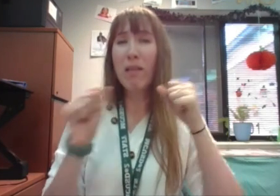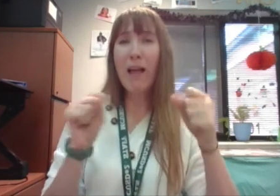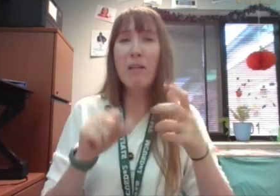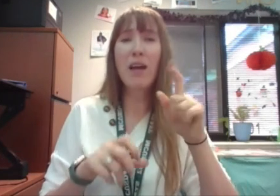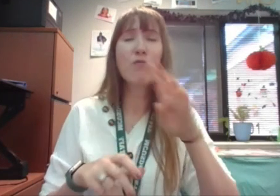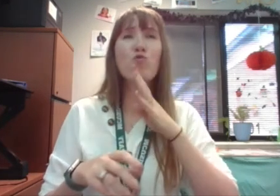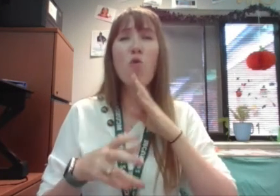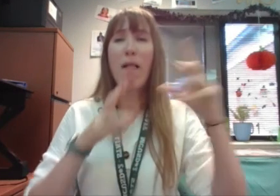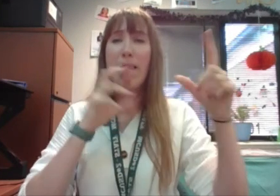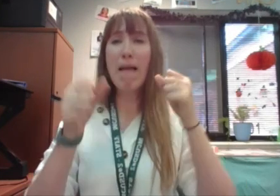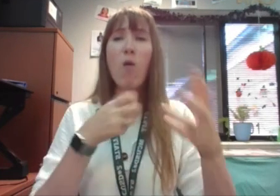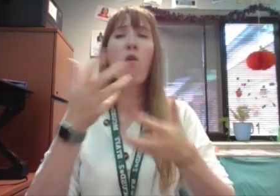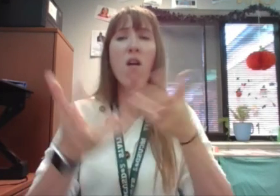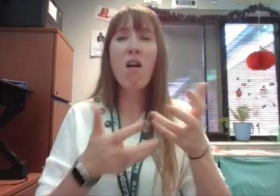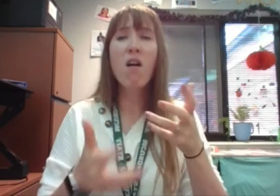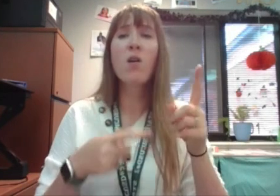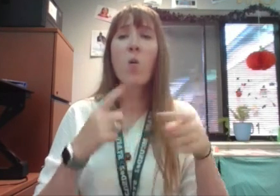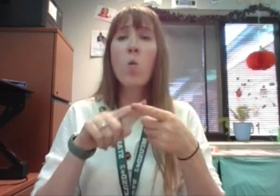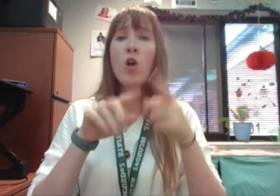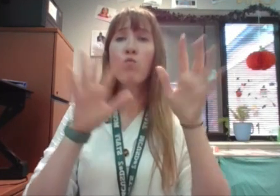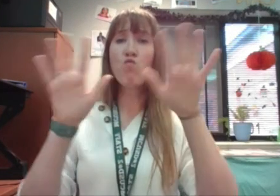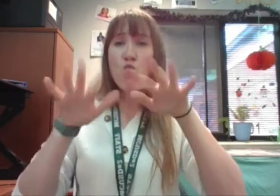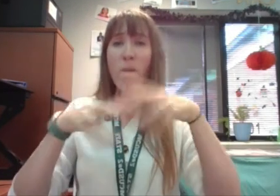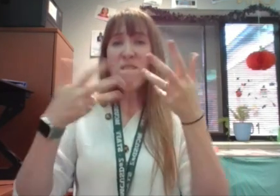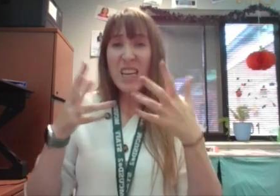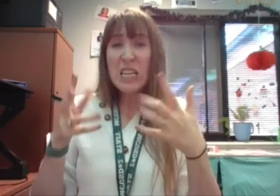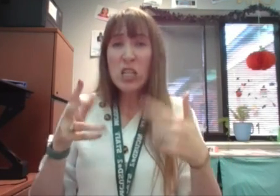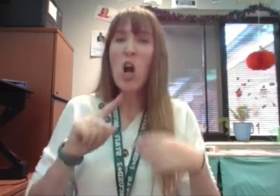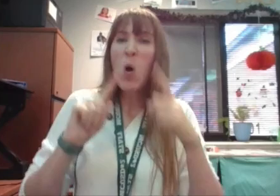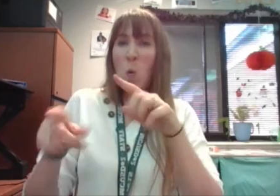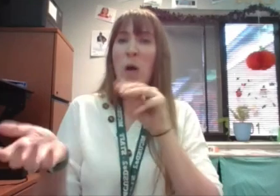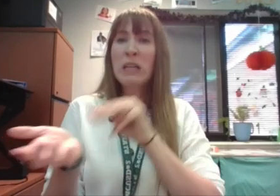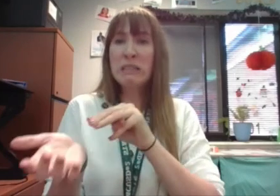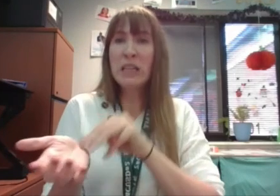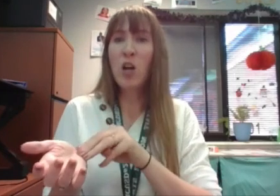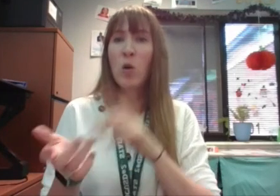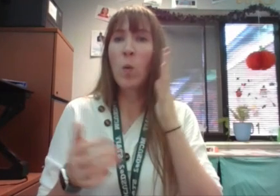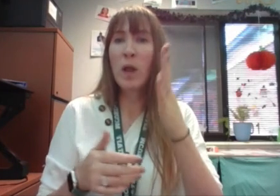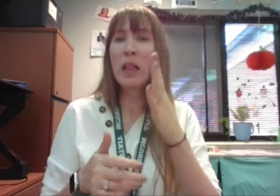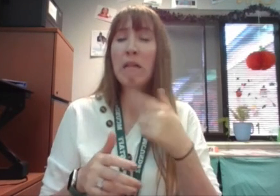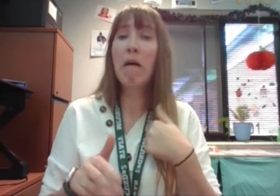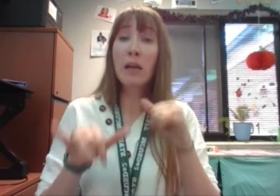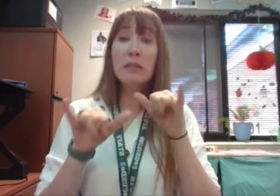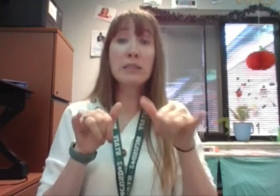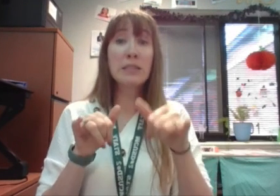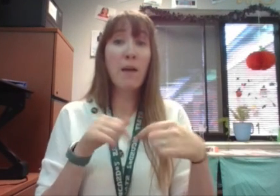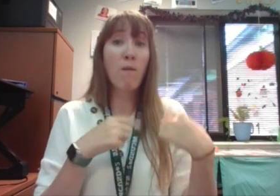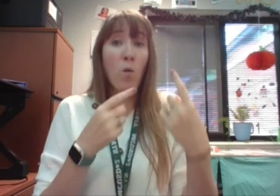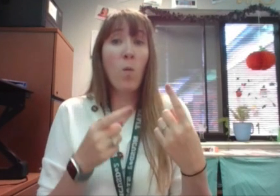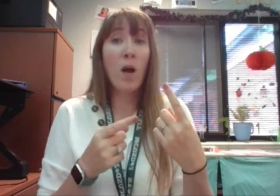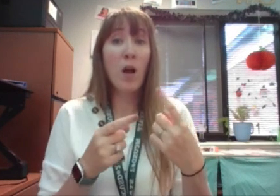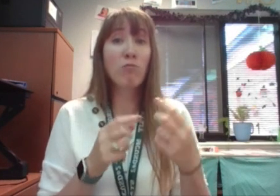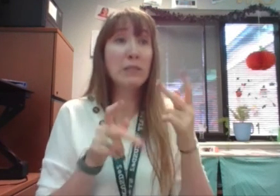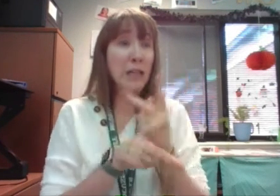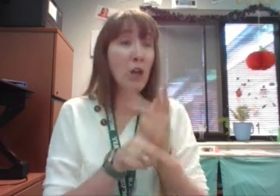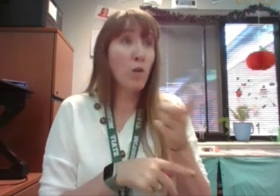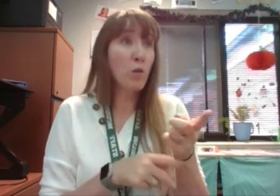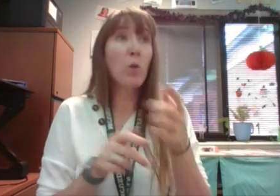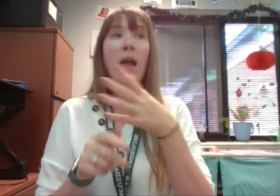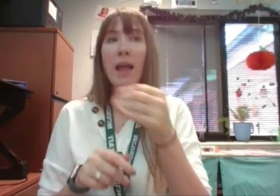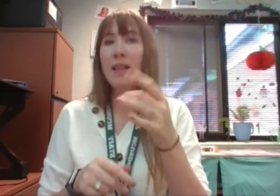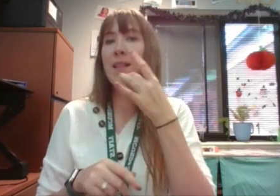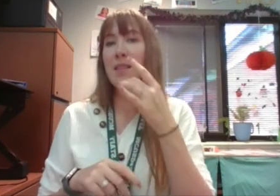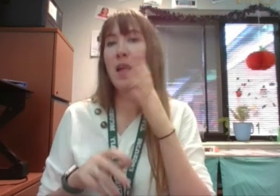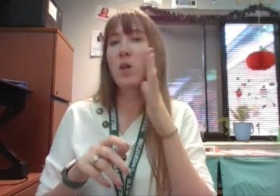Soon as the storm has passed, I'll go fetch Dr. Smith. And I can stay for a while and look after you and the light. Now that your